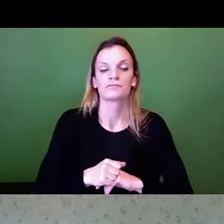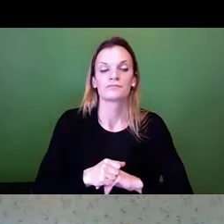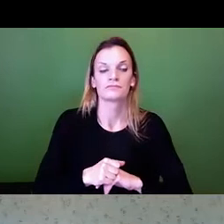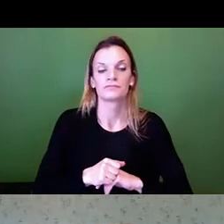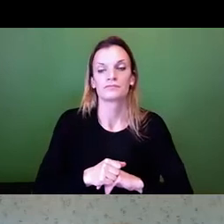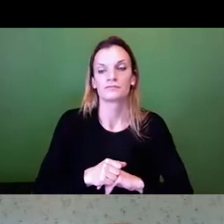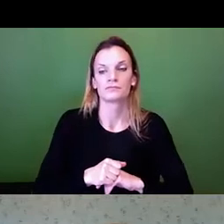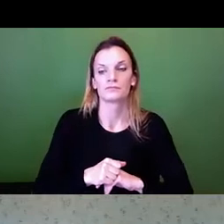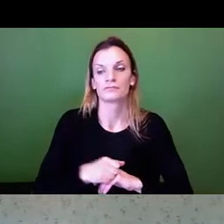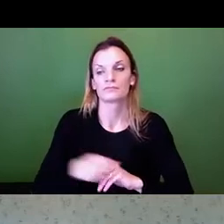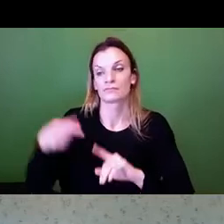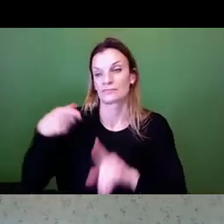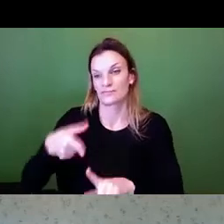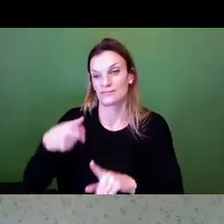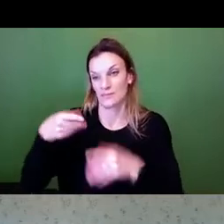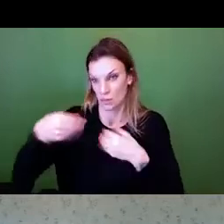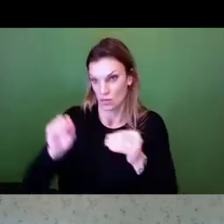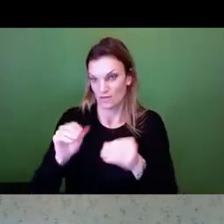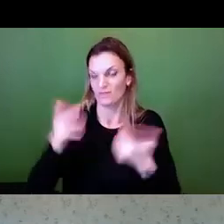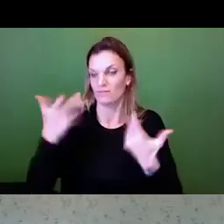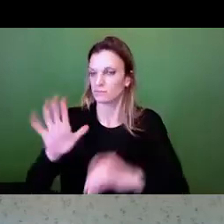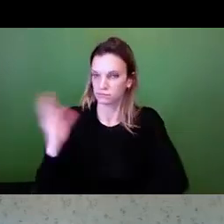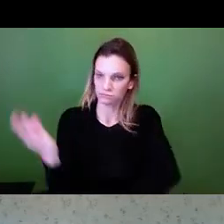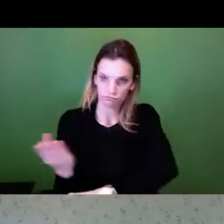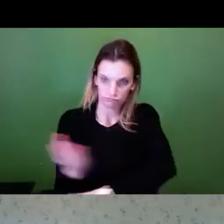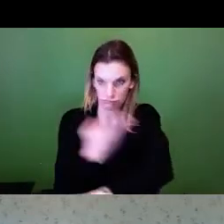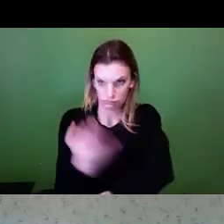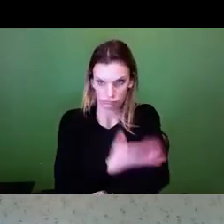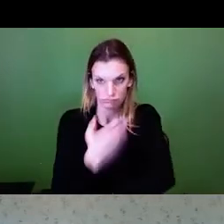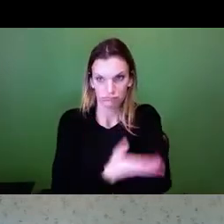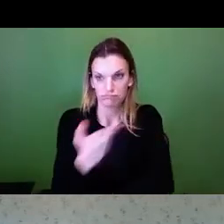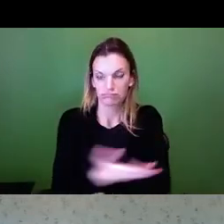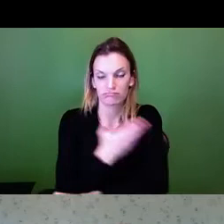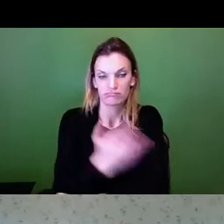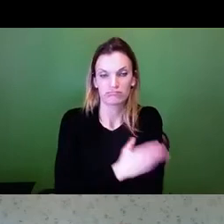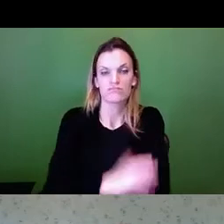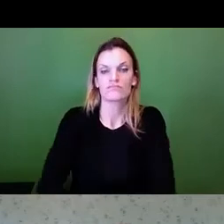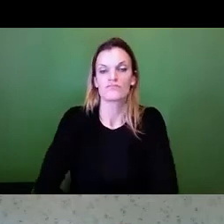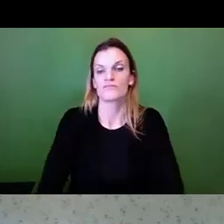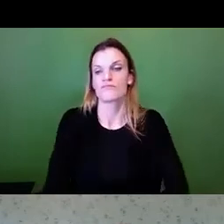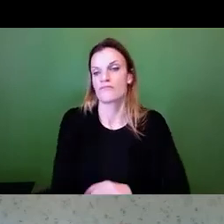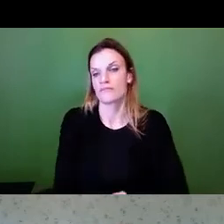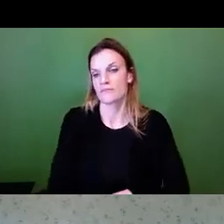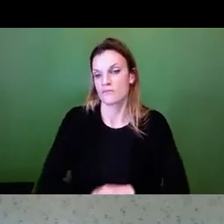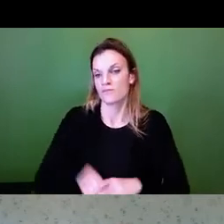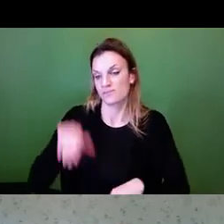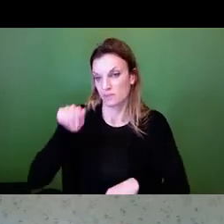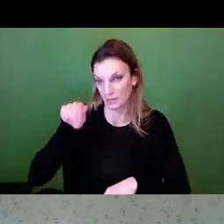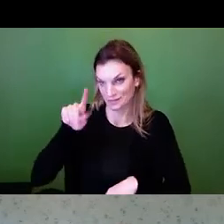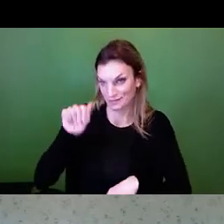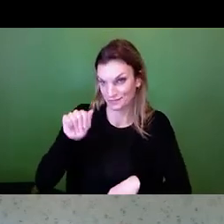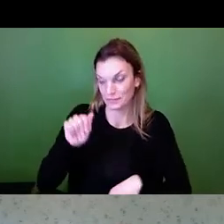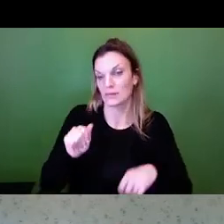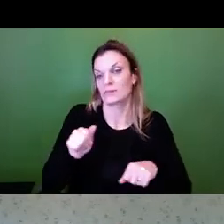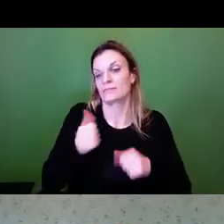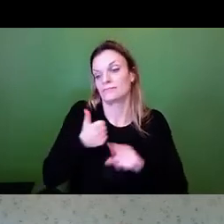Our offices were remodeled before we moved in, and we had the ADA consultants work with